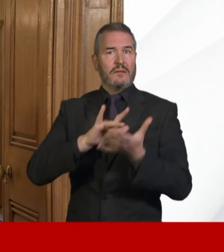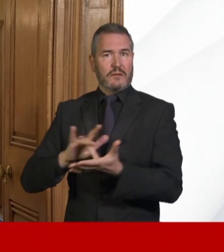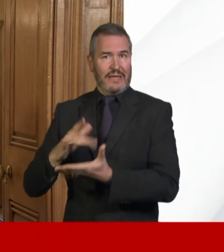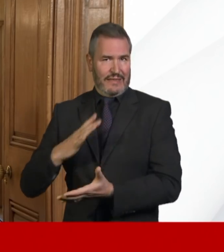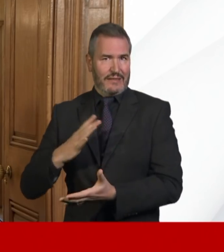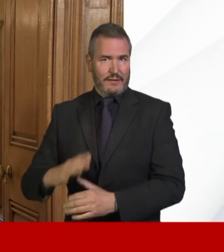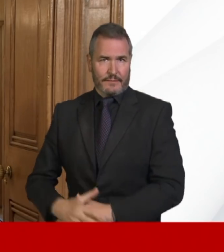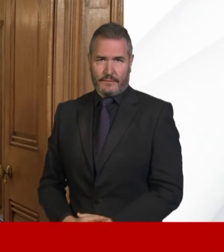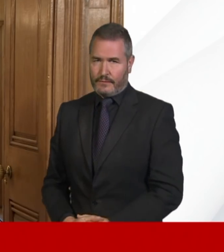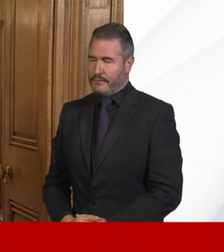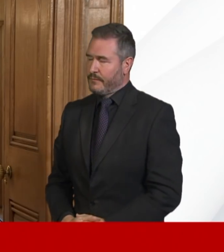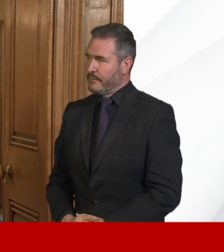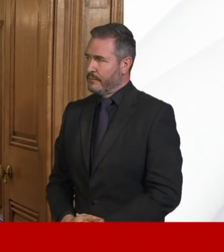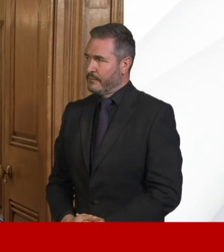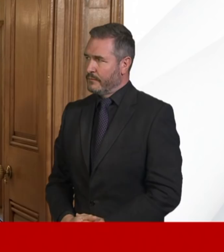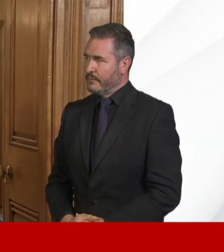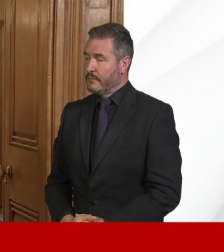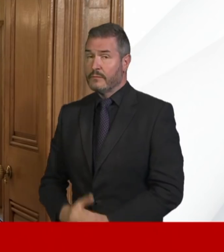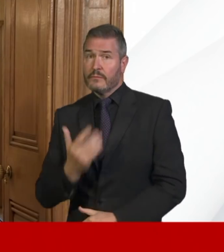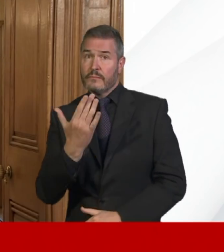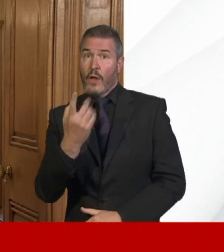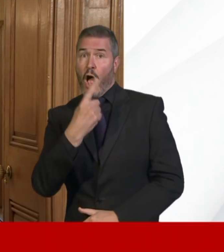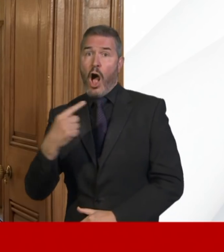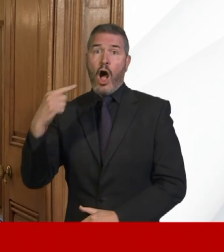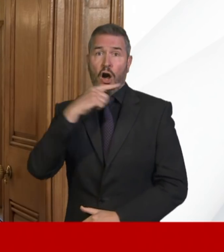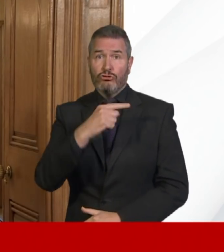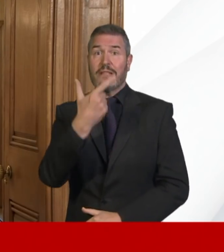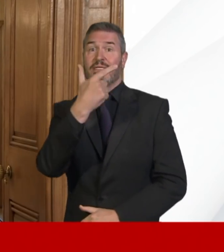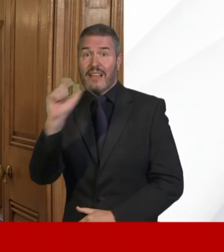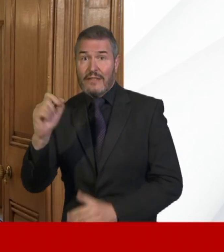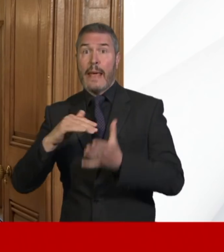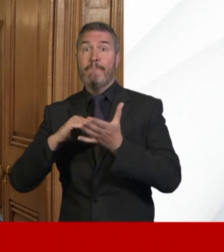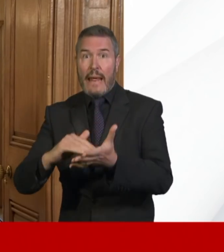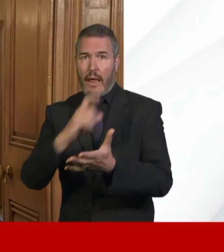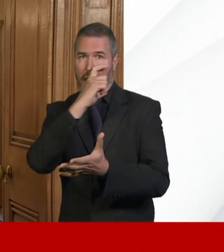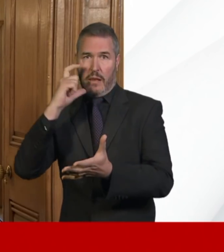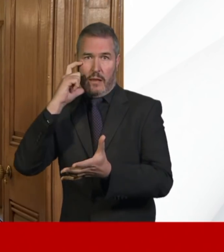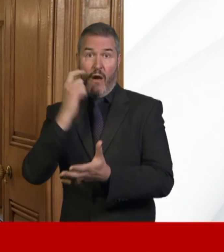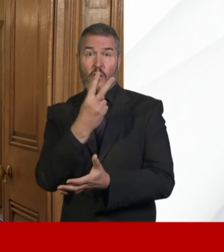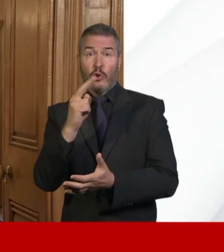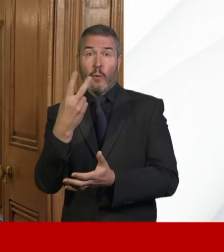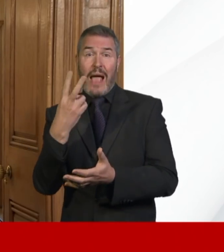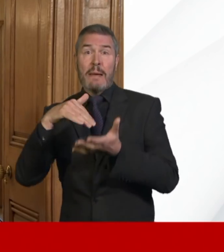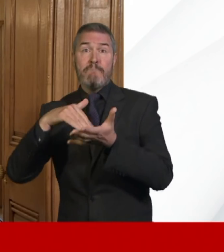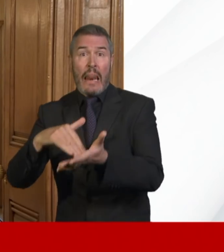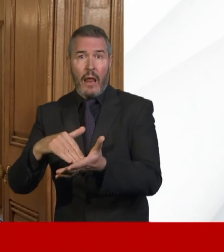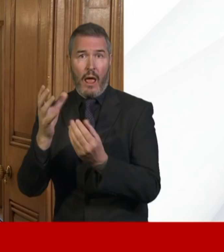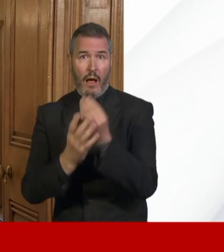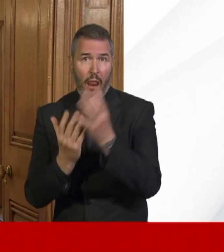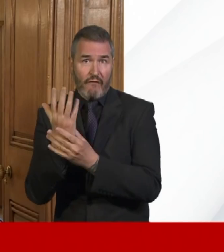it most. 170 million masks, 42.8 million gloves,